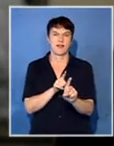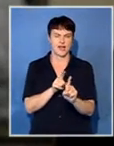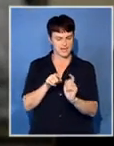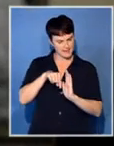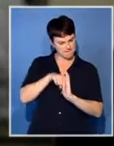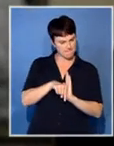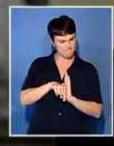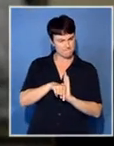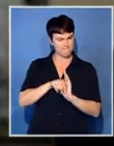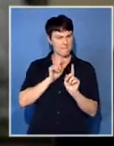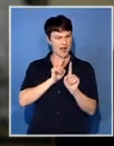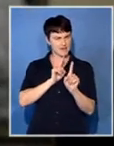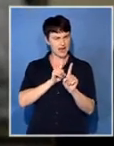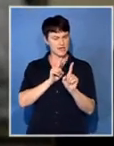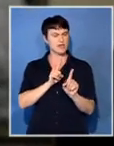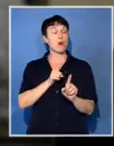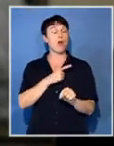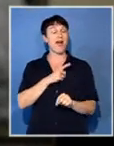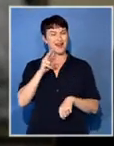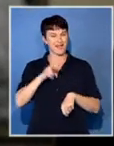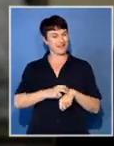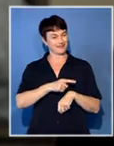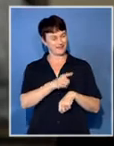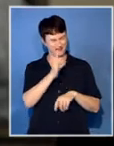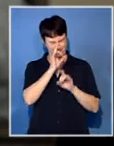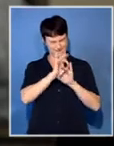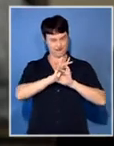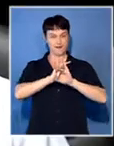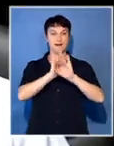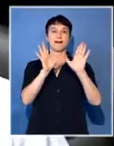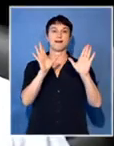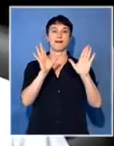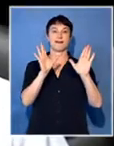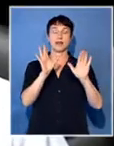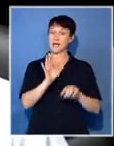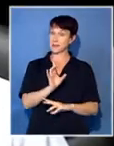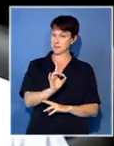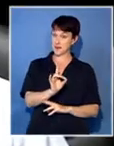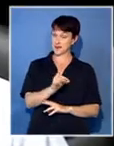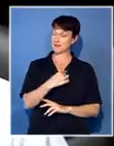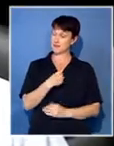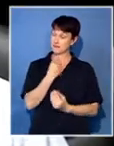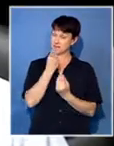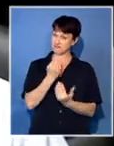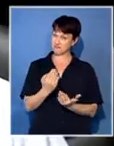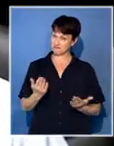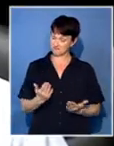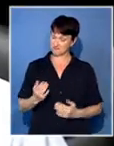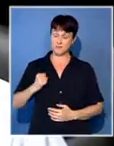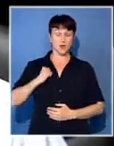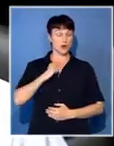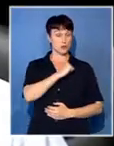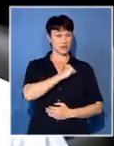for for everybody to be clear but all I can say is COSATU